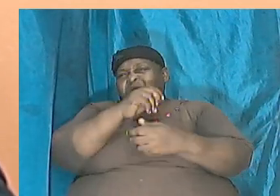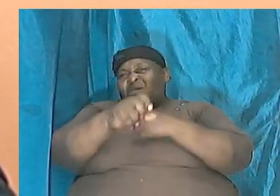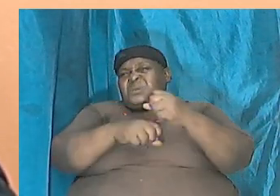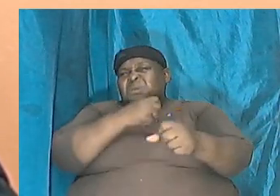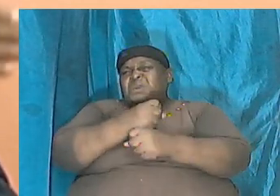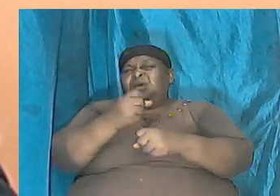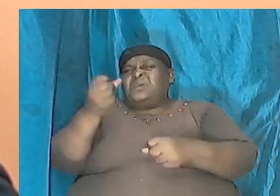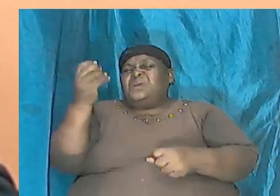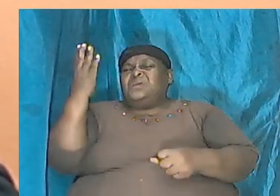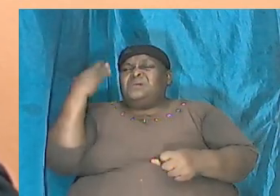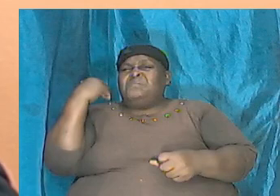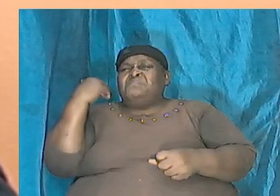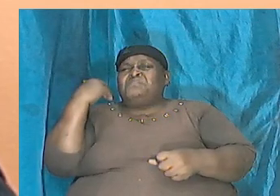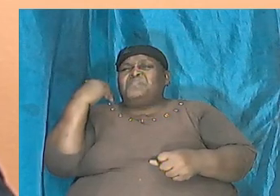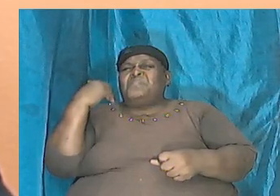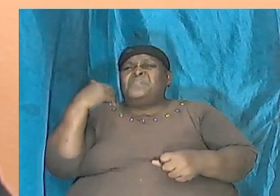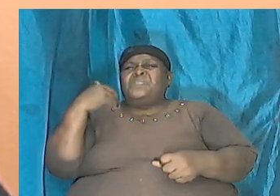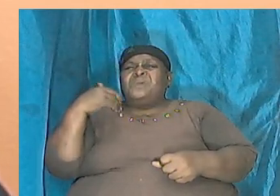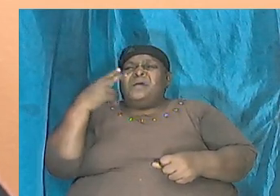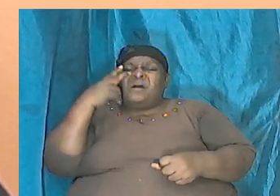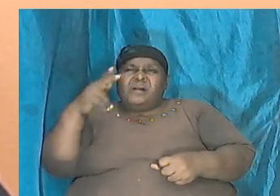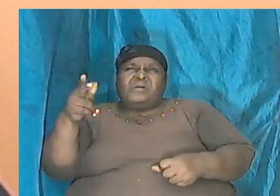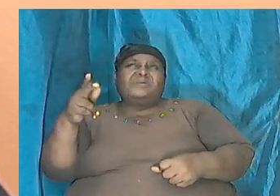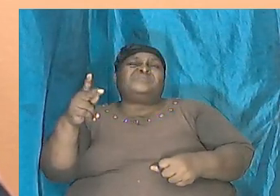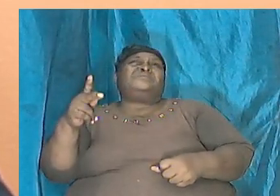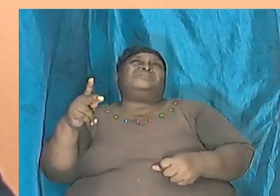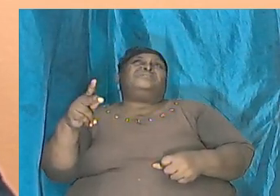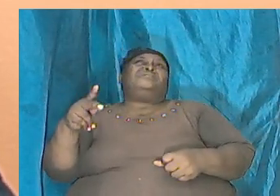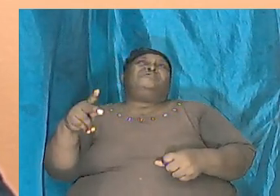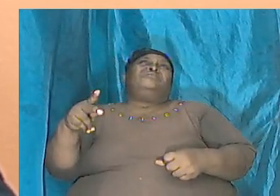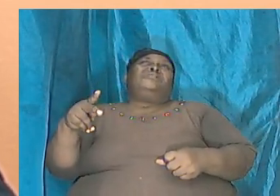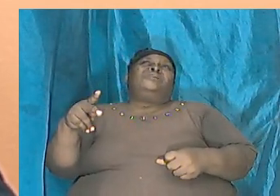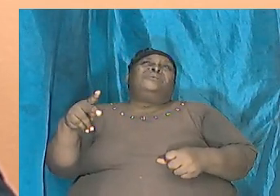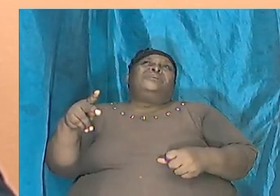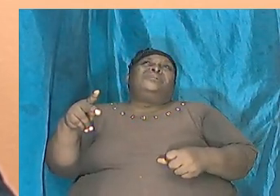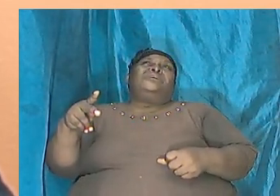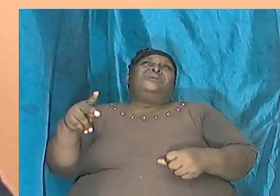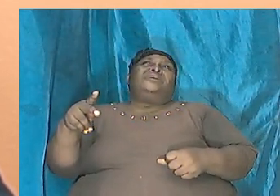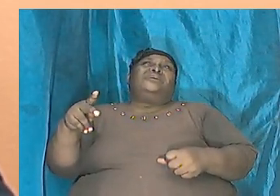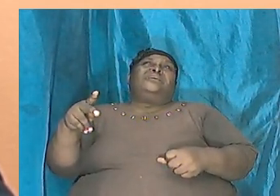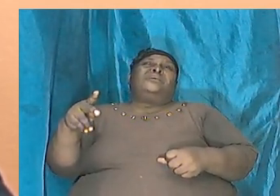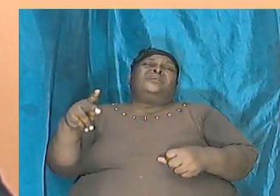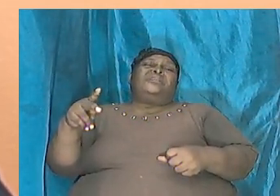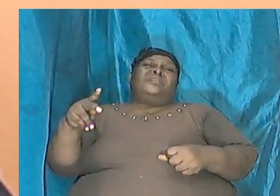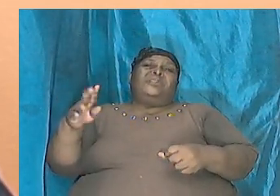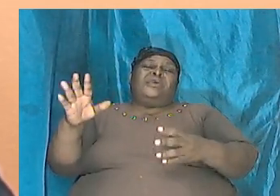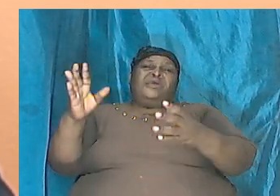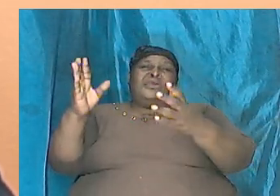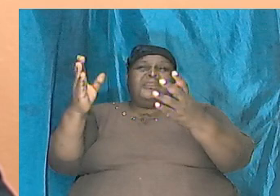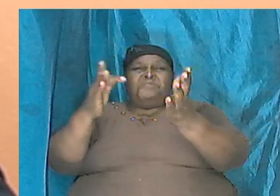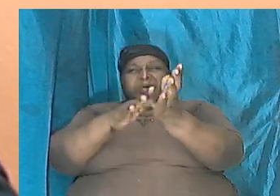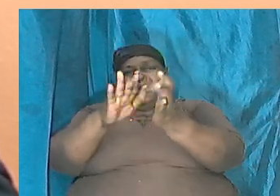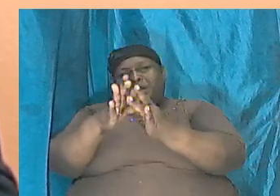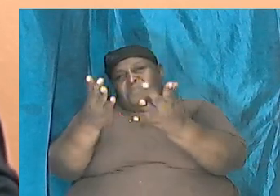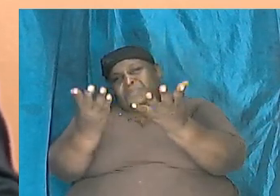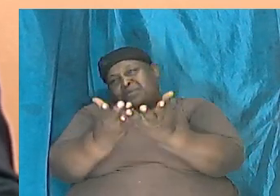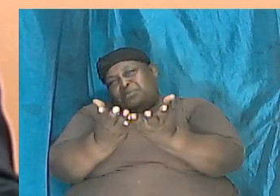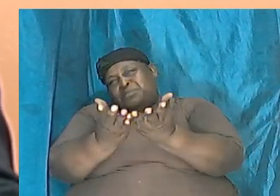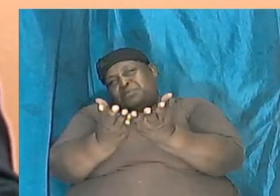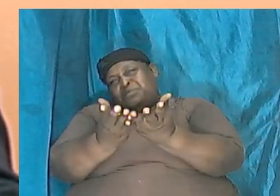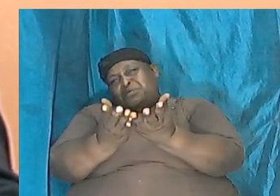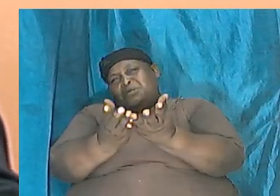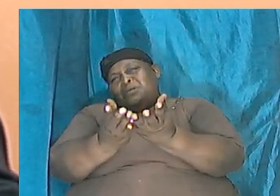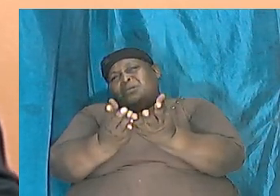the ancestry that we have looked back on, what we saw in the book of, in the Gospels, if we go